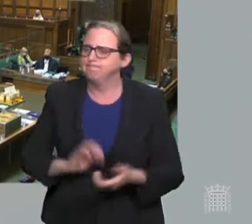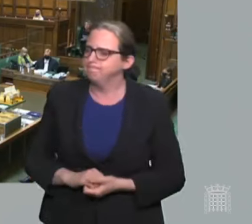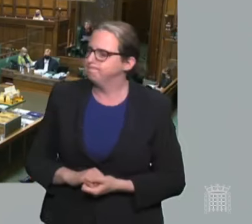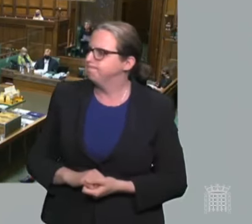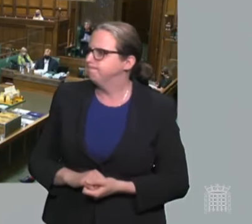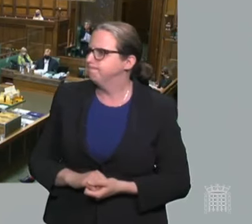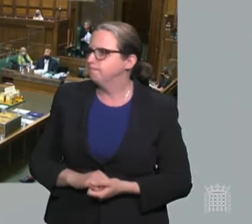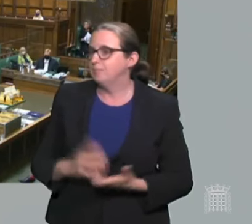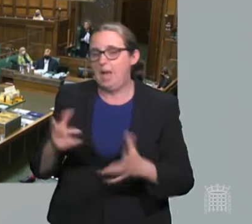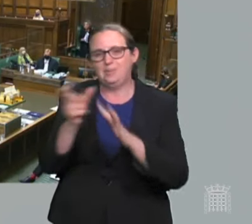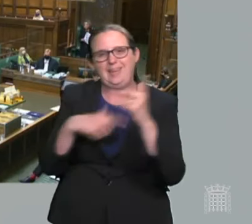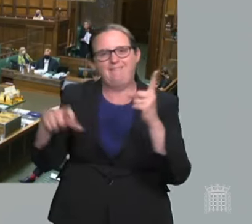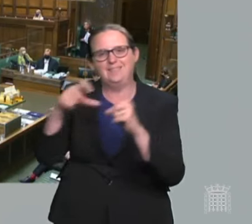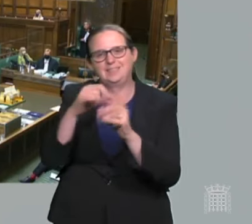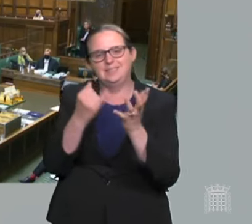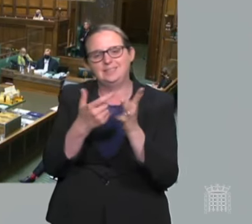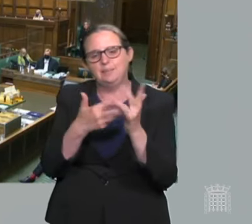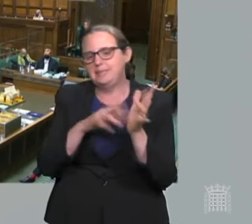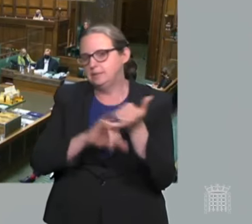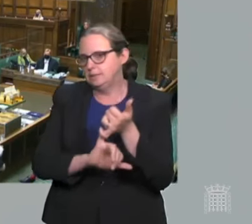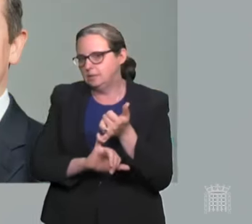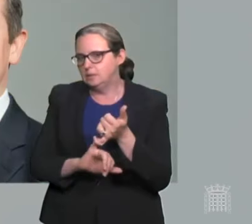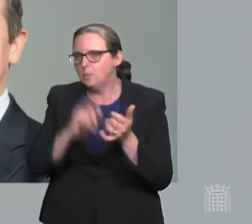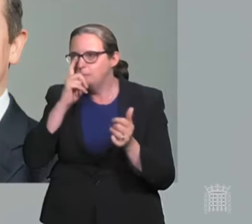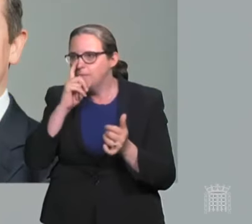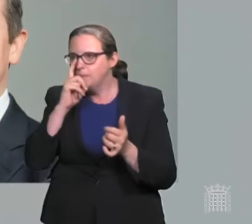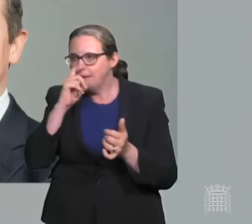go to David Simmons, who I think is going to be audio only.